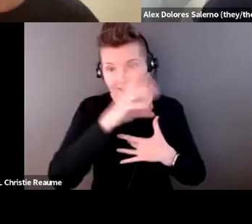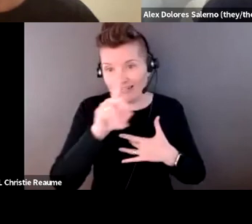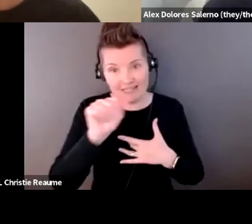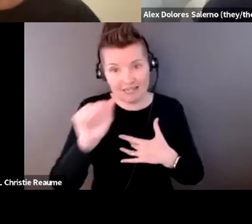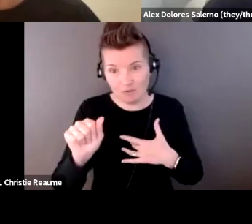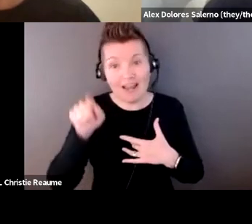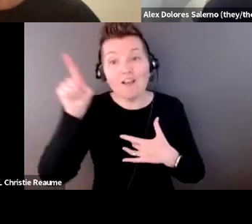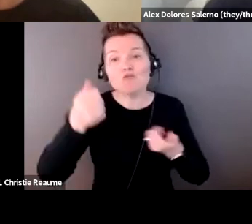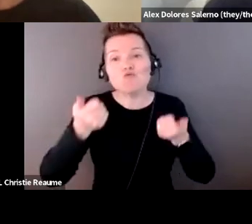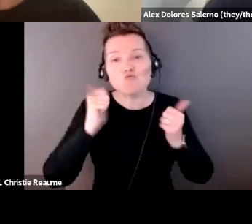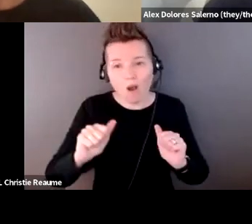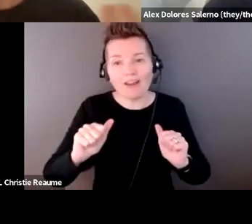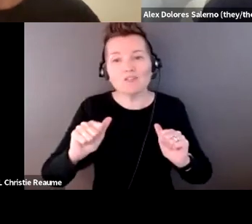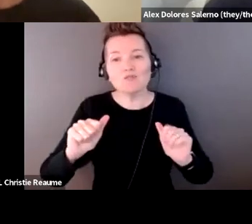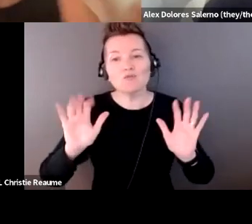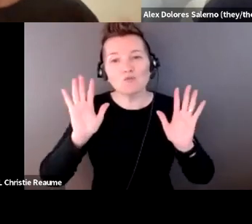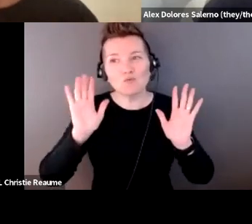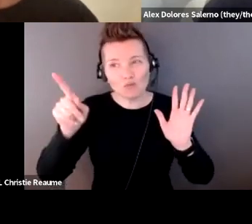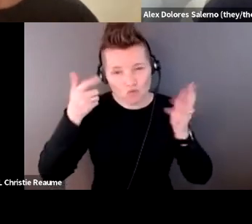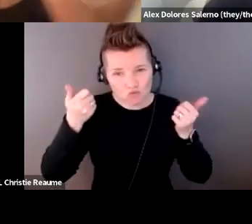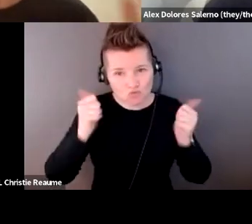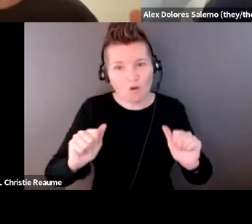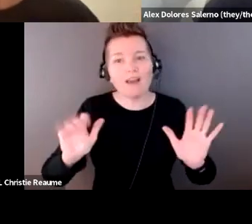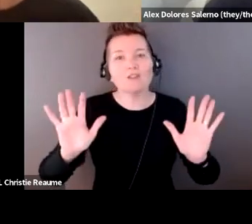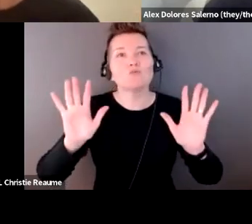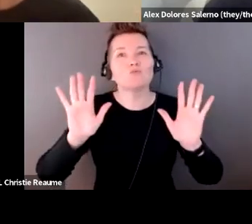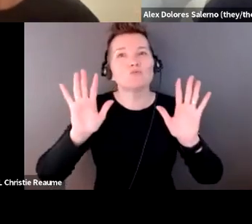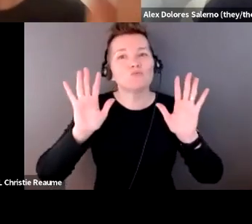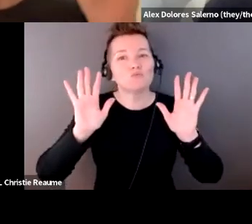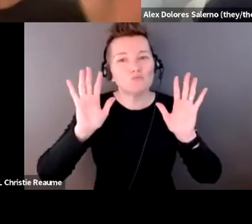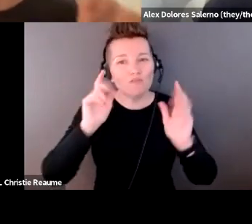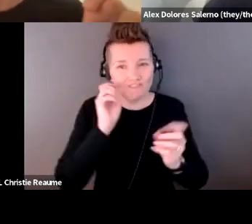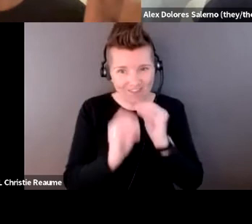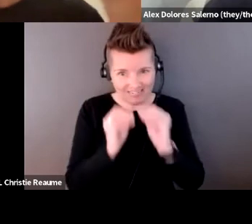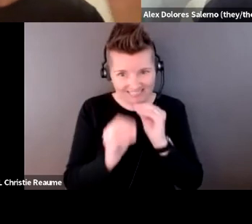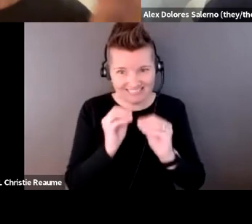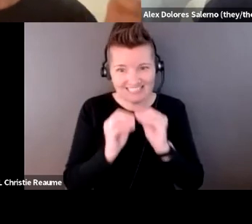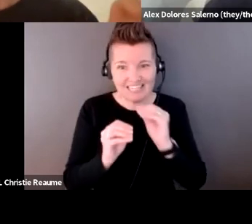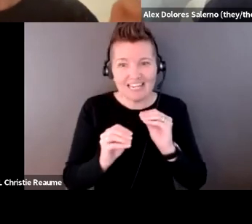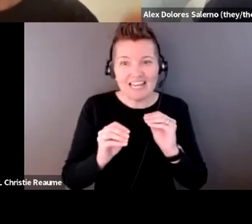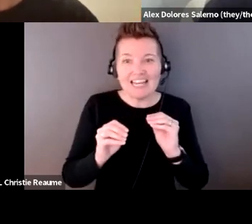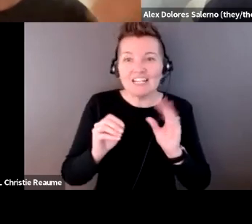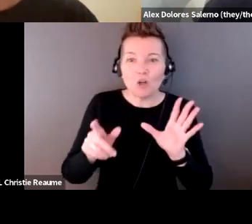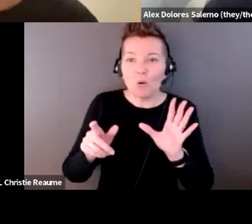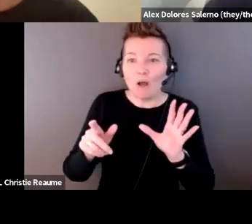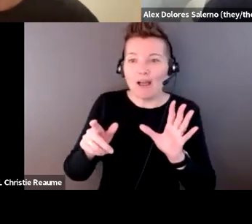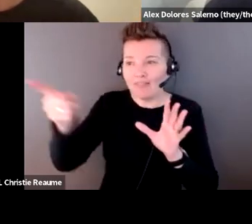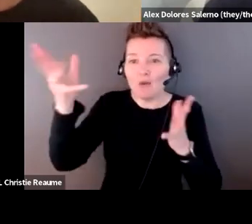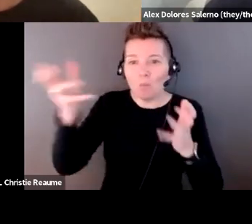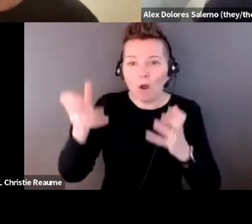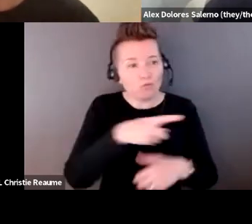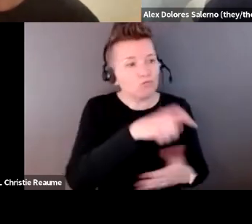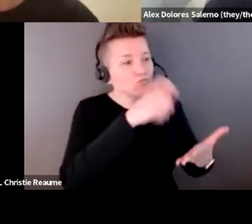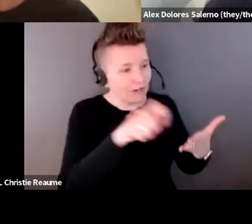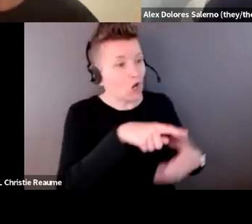correct. This is a big call out to all the institutions that for the first time we're asking you to check off. Are you disabled and that is because